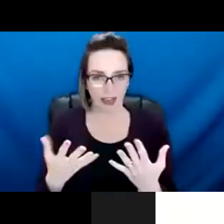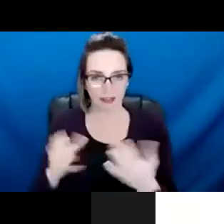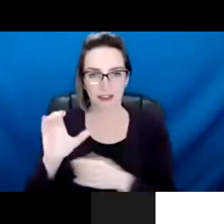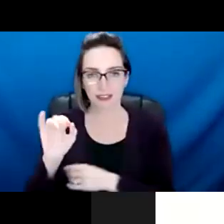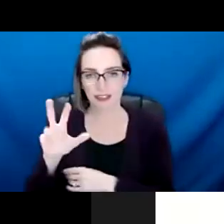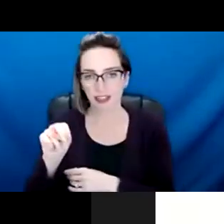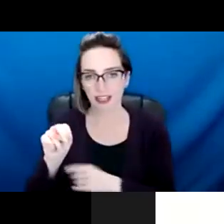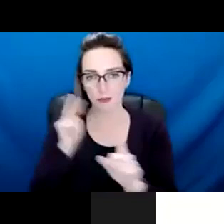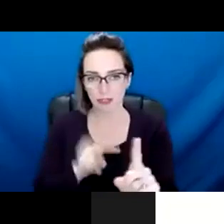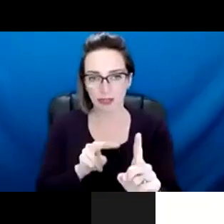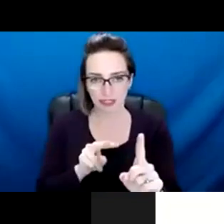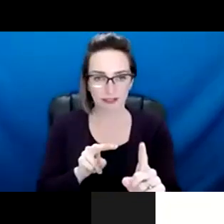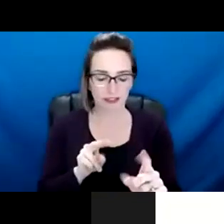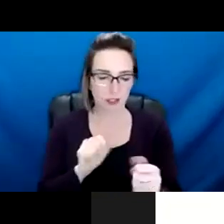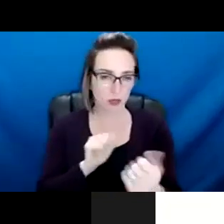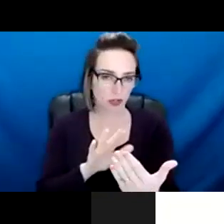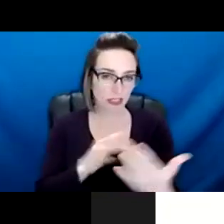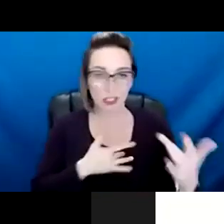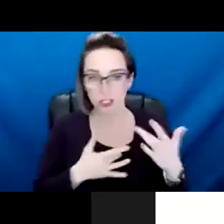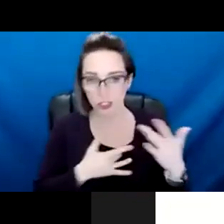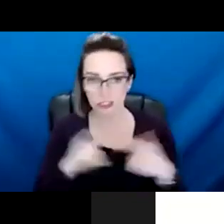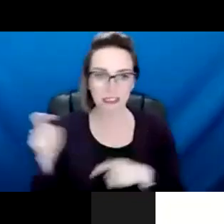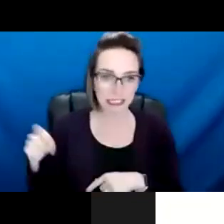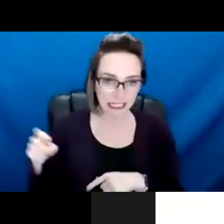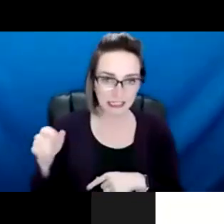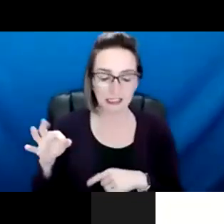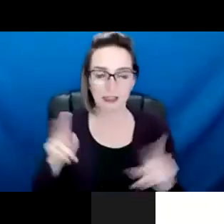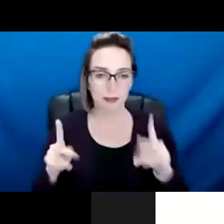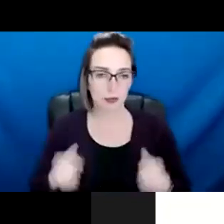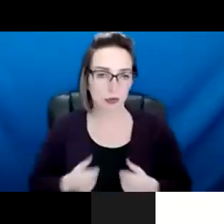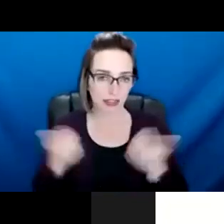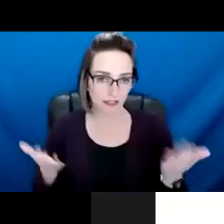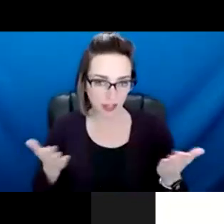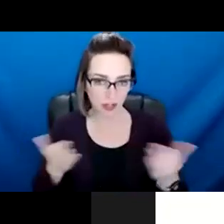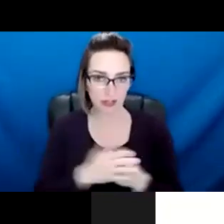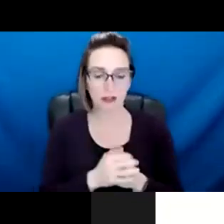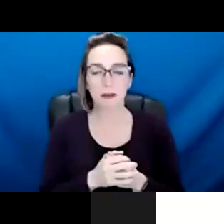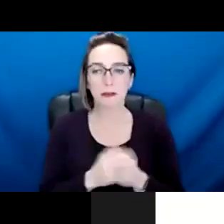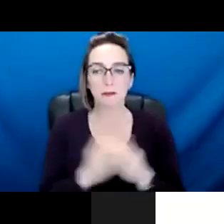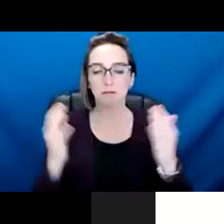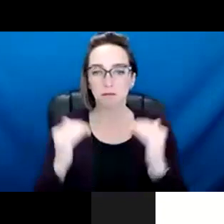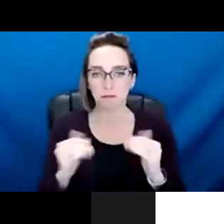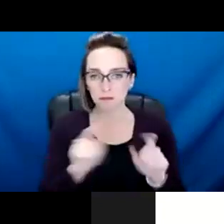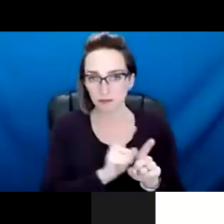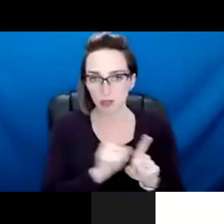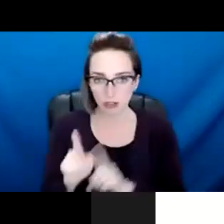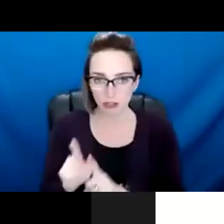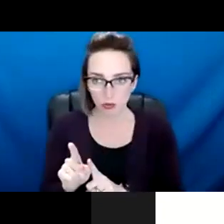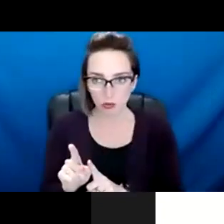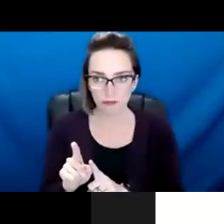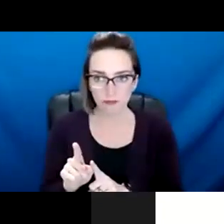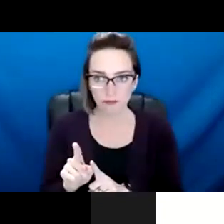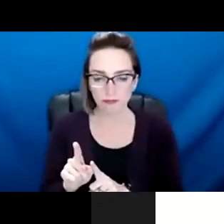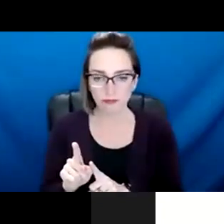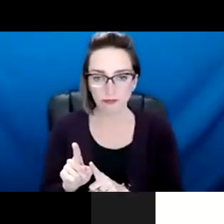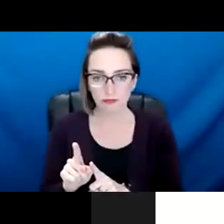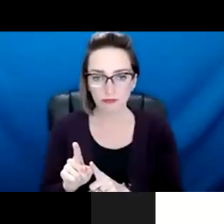addressing the concerns or needs of our, uh, citizens. Um, um, and then I would also go on, uh, that we are really,